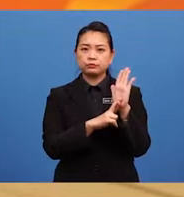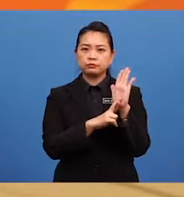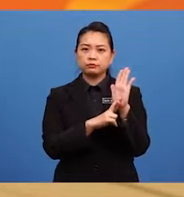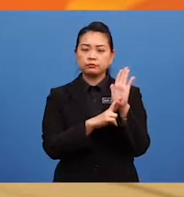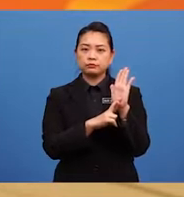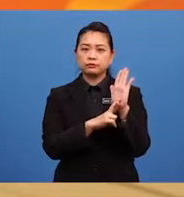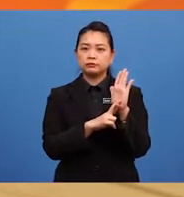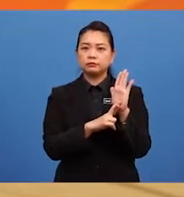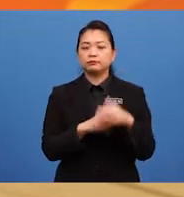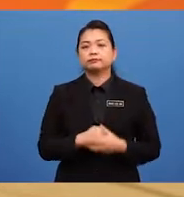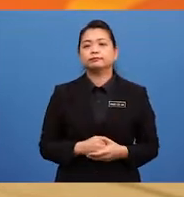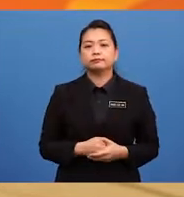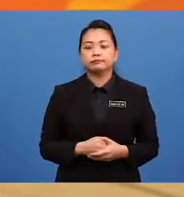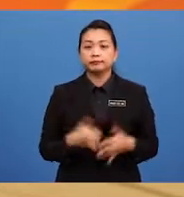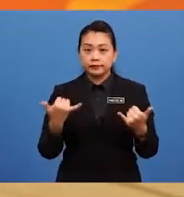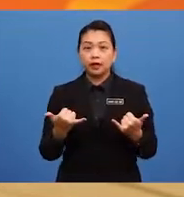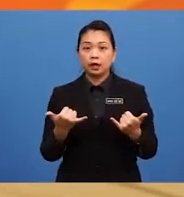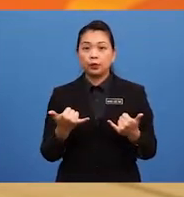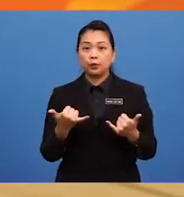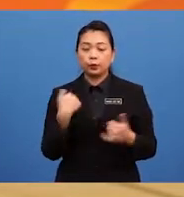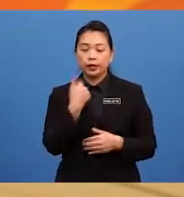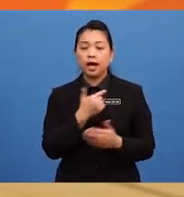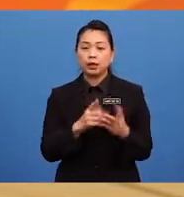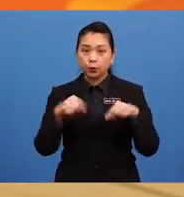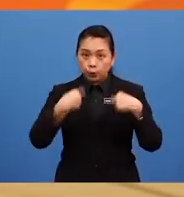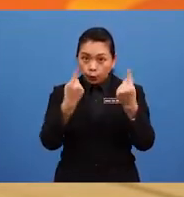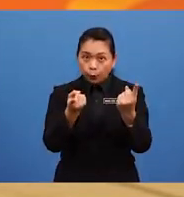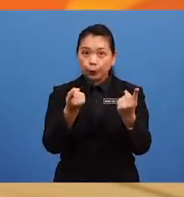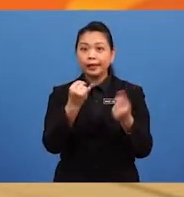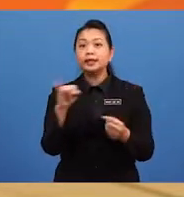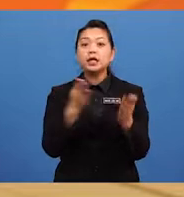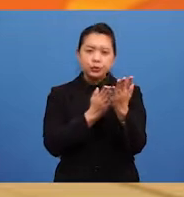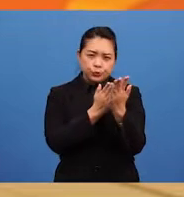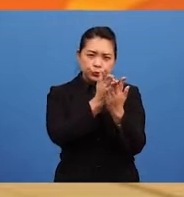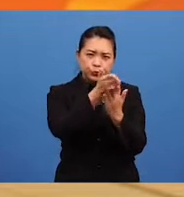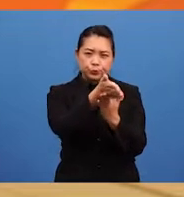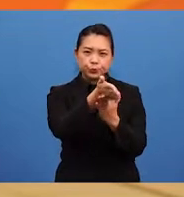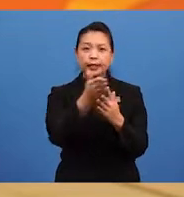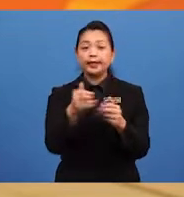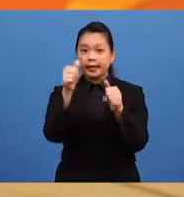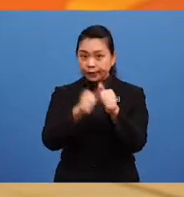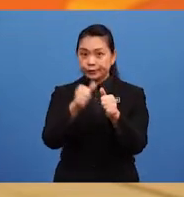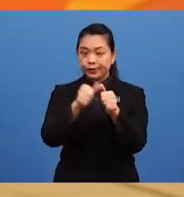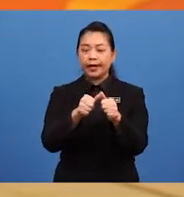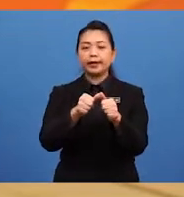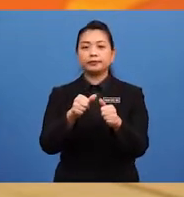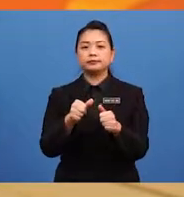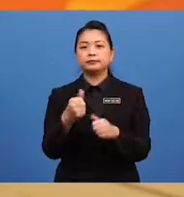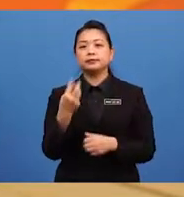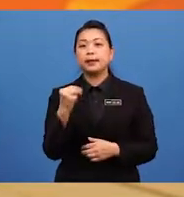We are going to add S and every one of them. Without wasting any more time,